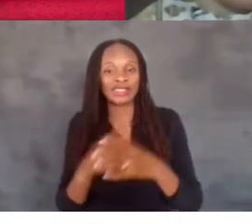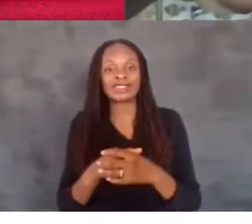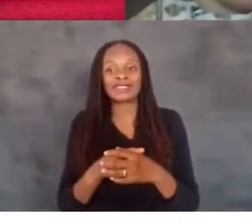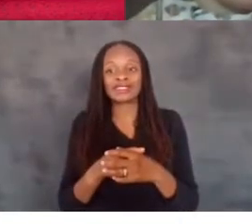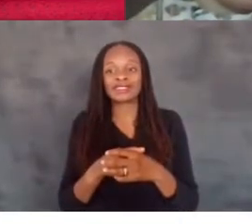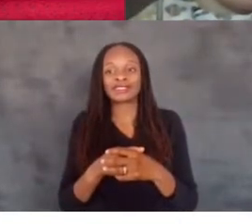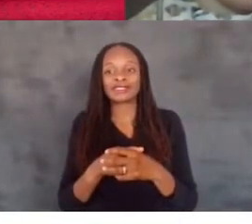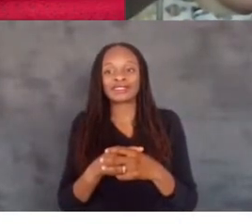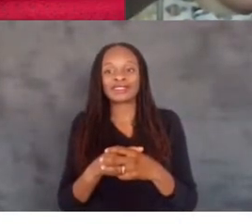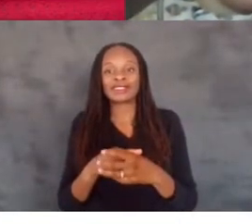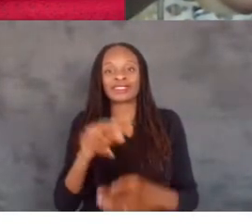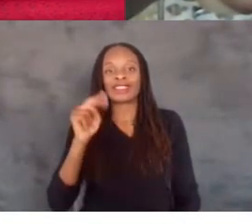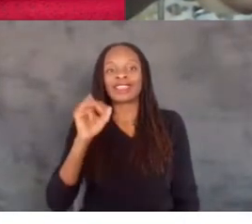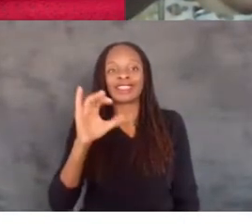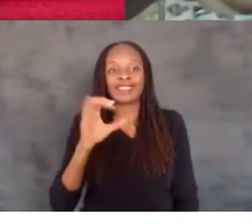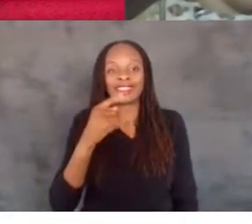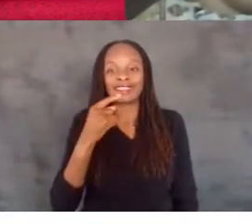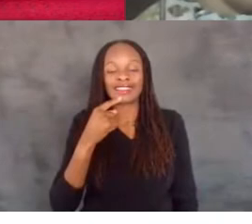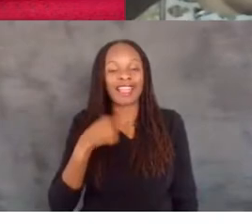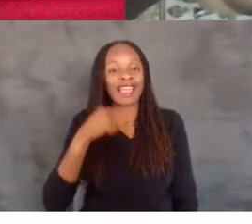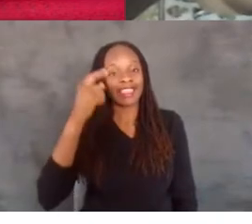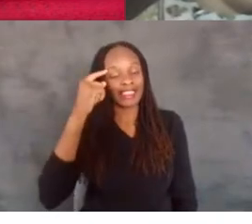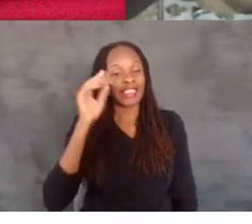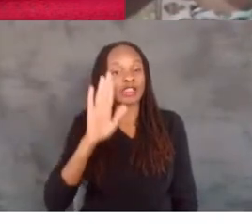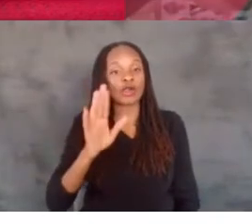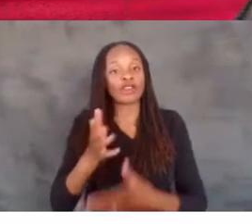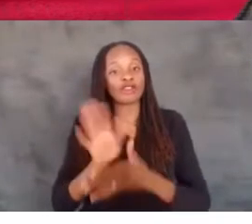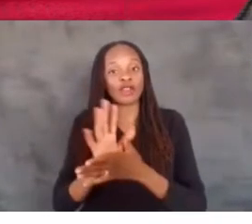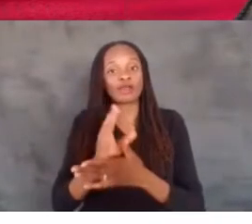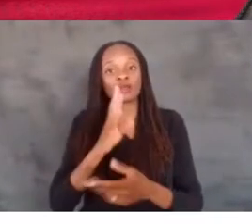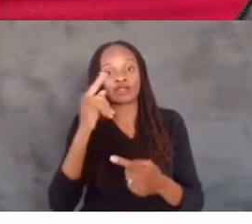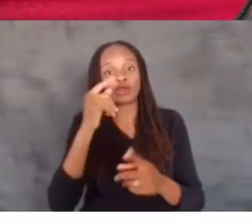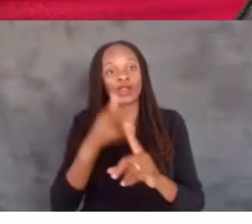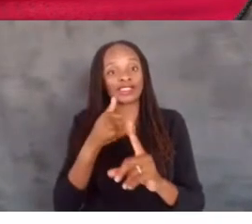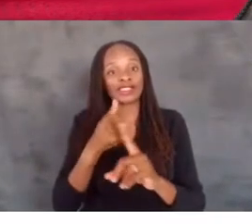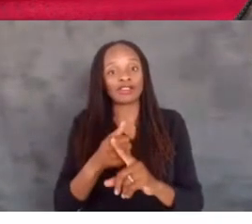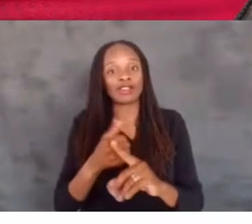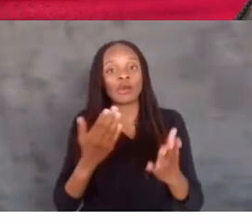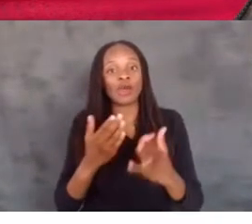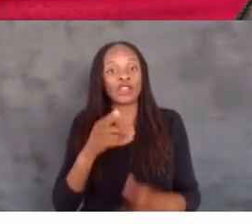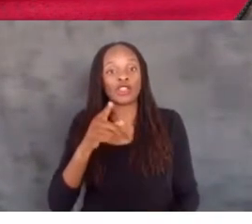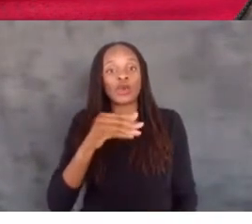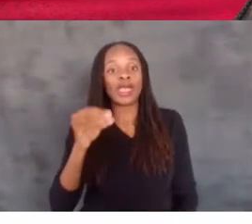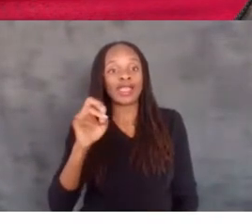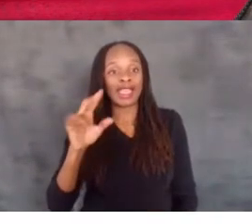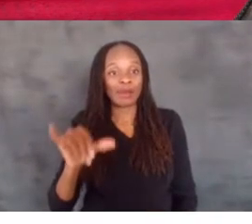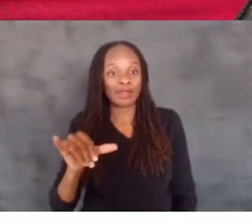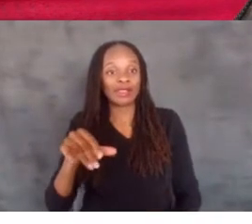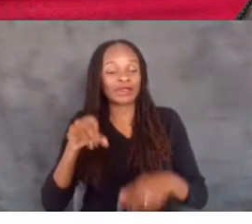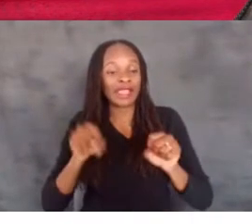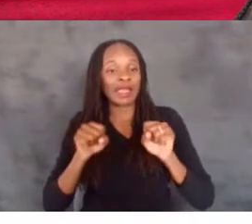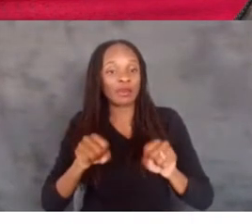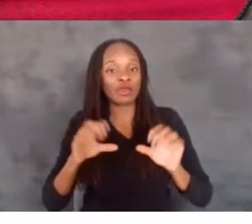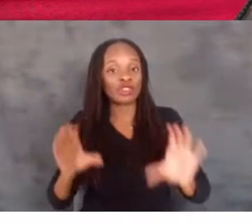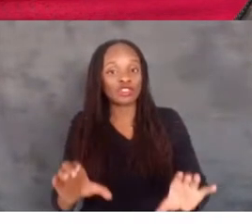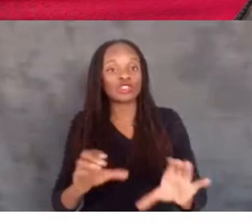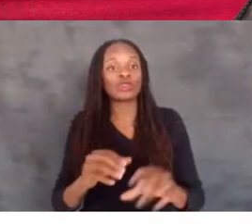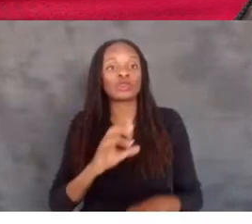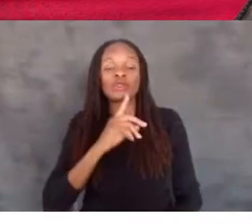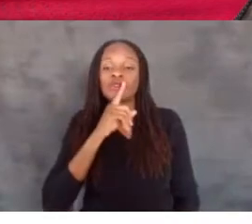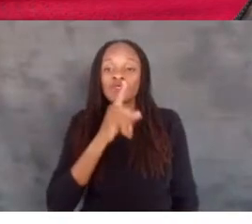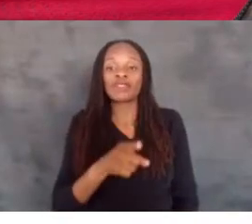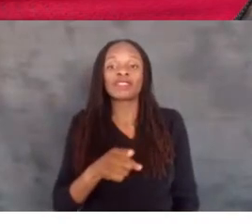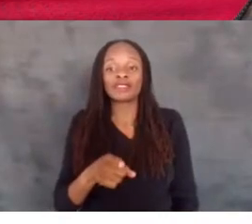I think that your film speaks for itself and that, you know, what you and Emily were able to do, truly,